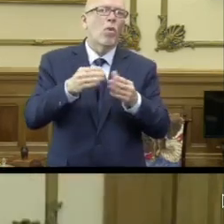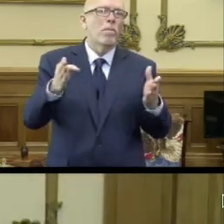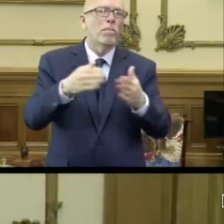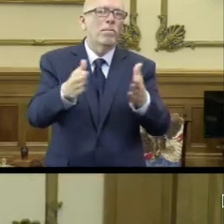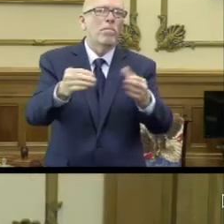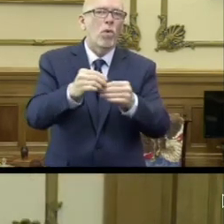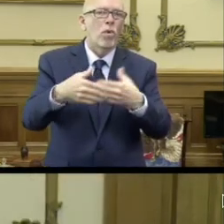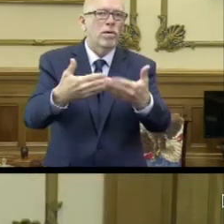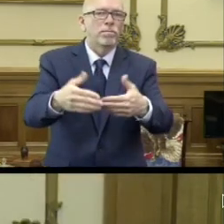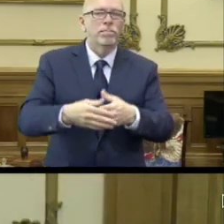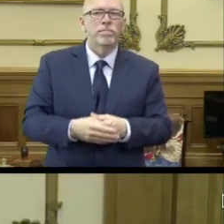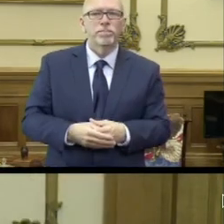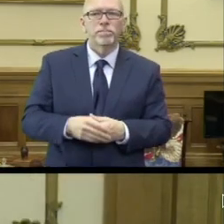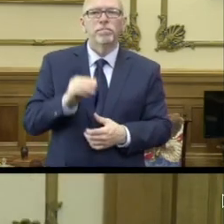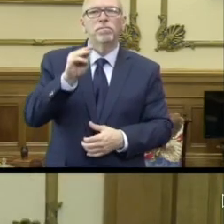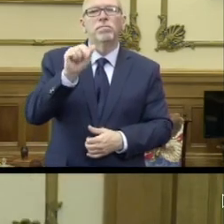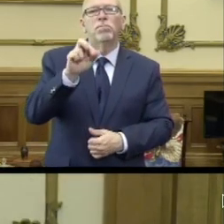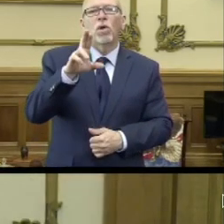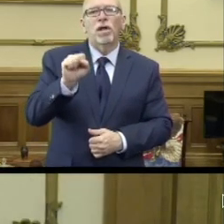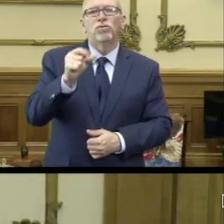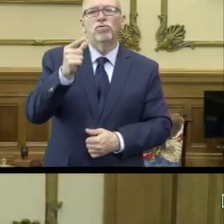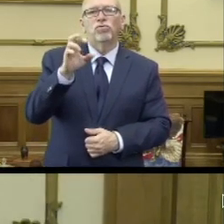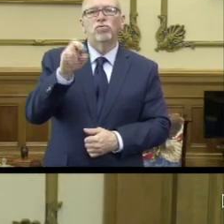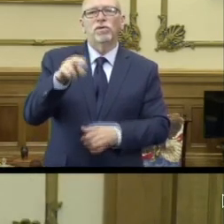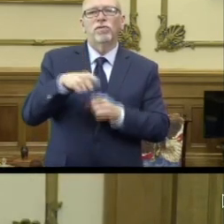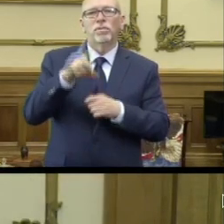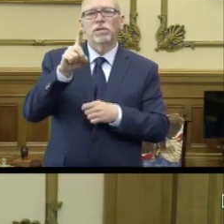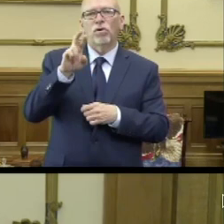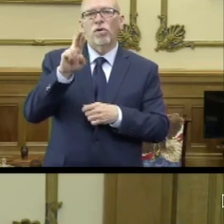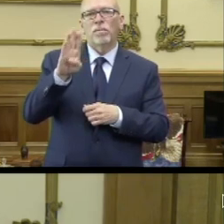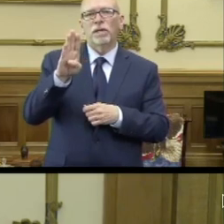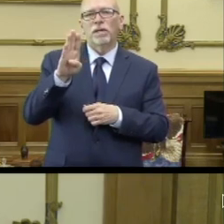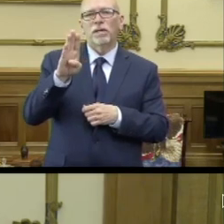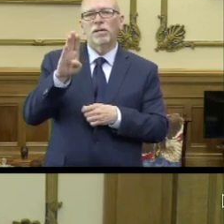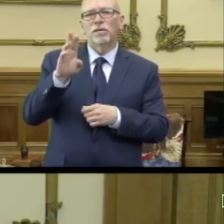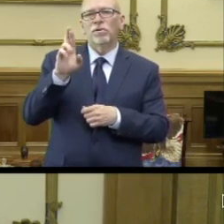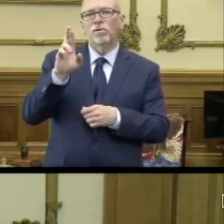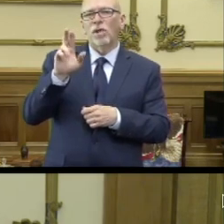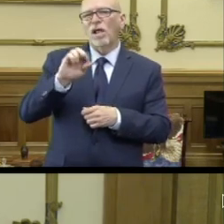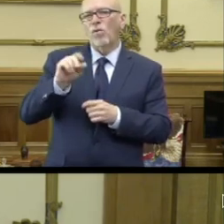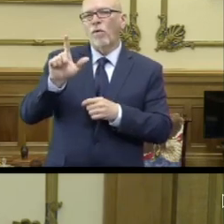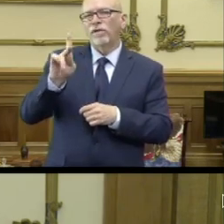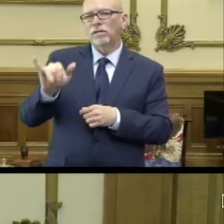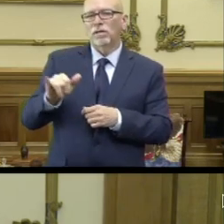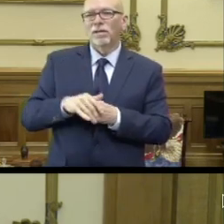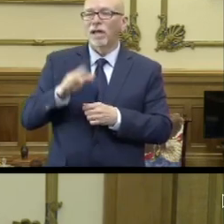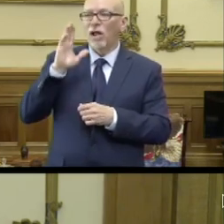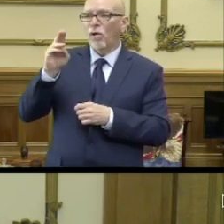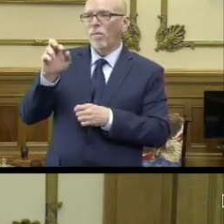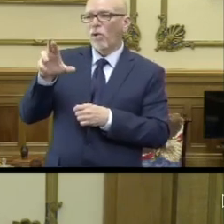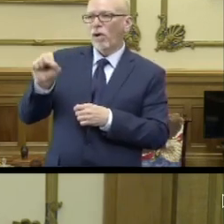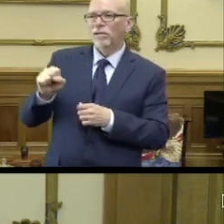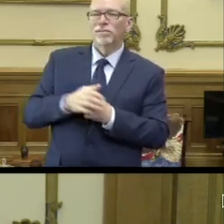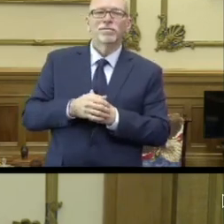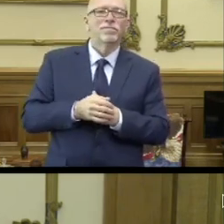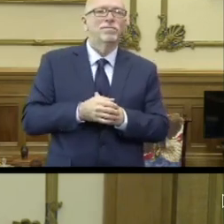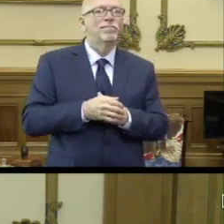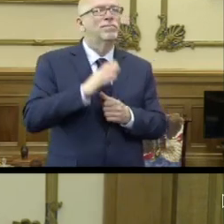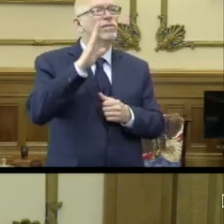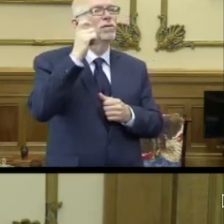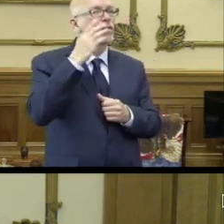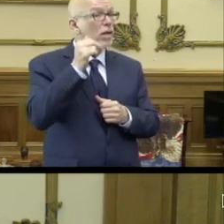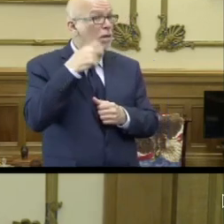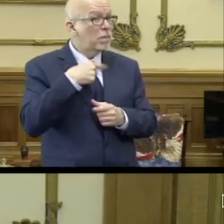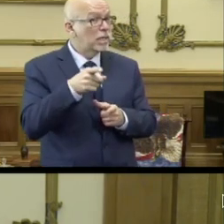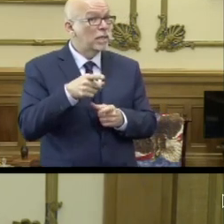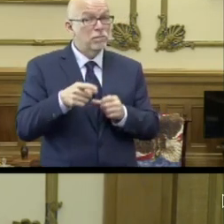you. Marcus Green, WDRB Louisville. Hello, Marcus. Good afternoon. Hi, Governor. Can you